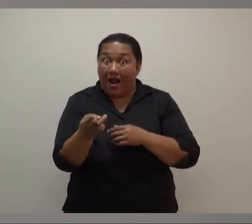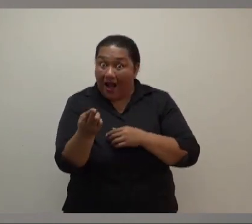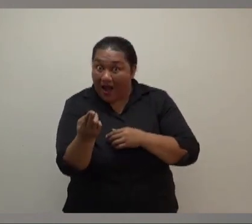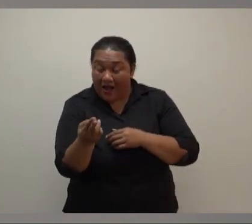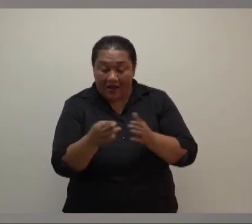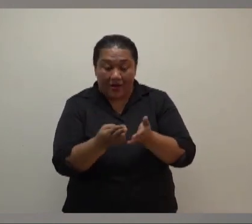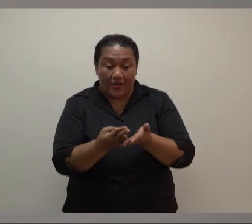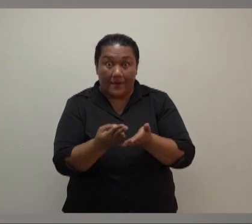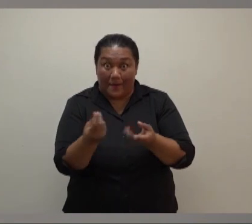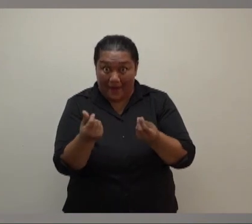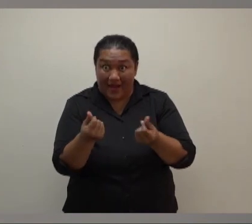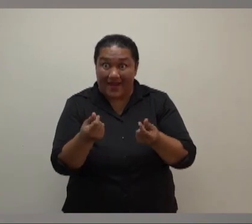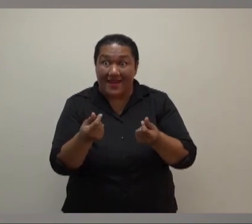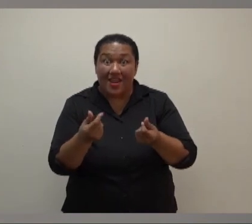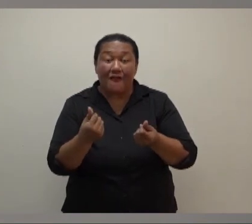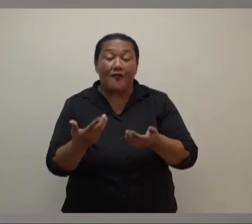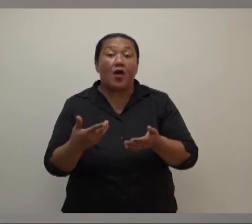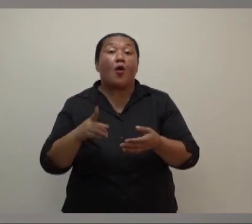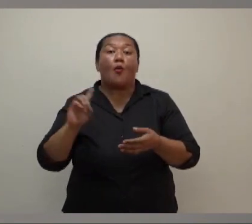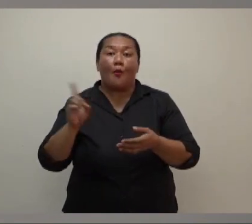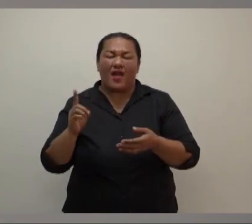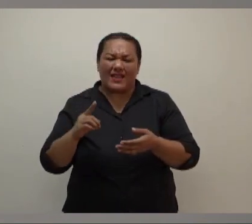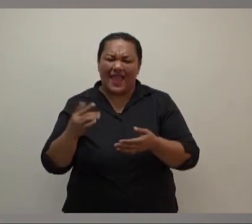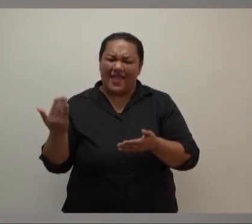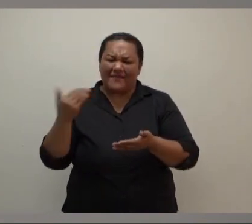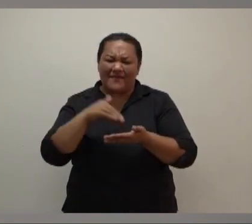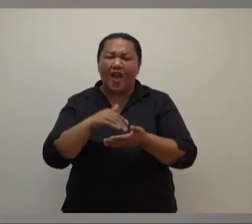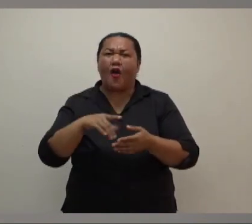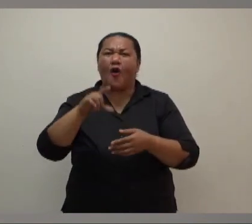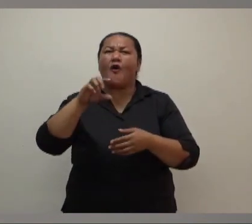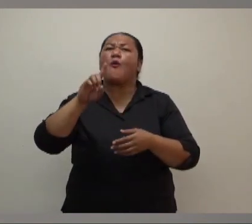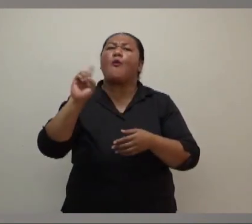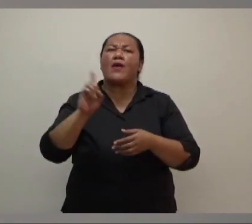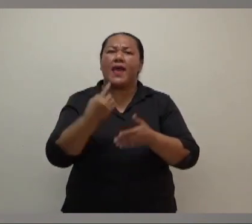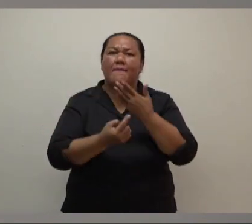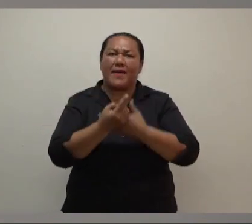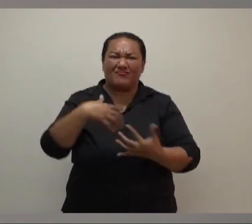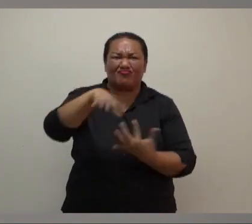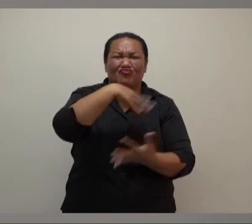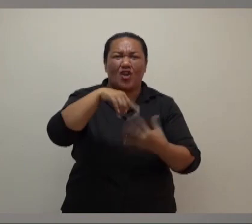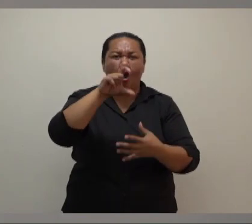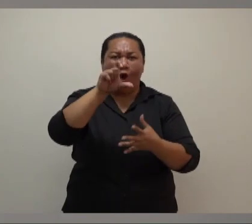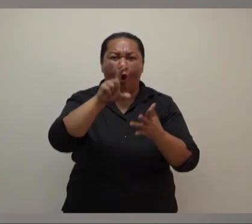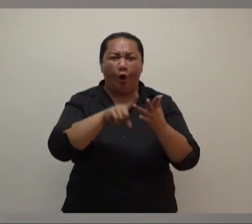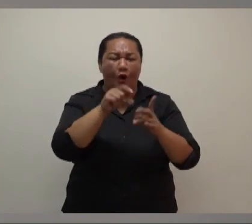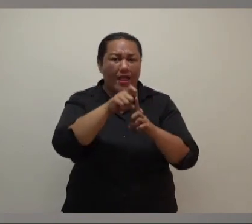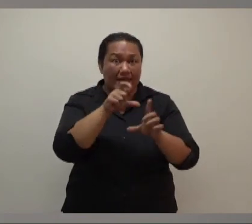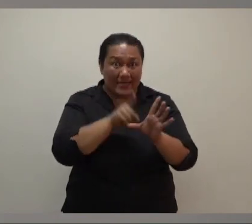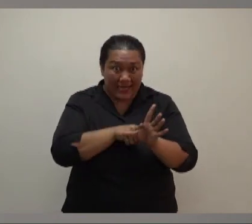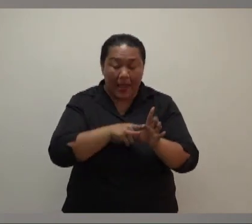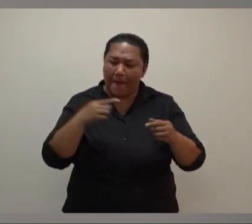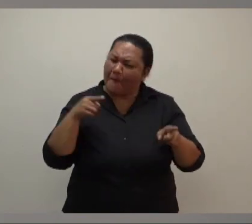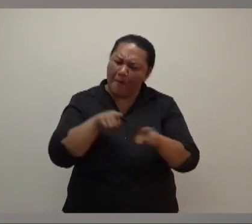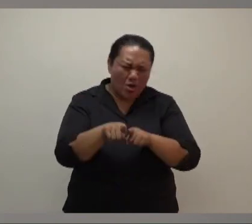response to the arrival of TC Cody. Most floodwaters have now subsided, and initial damage